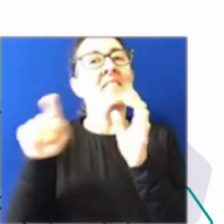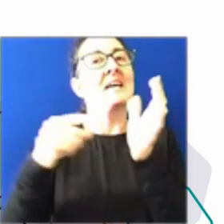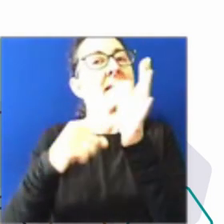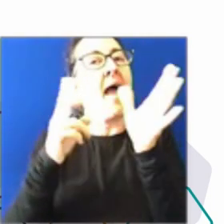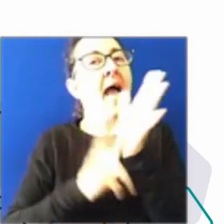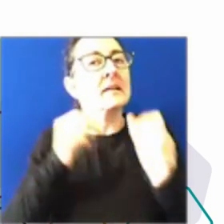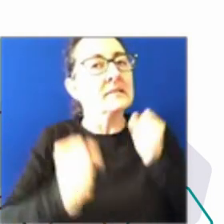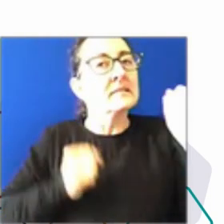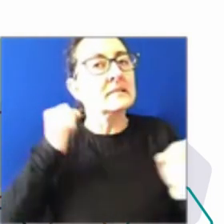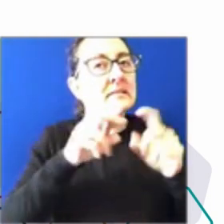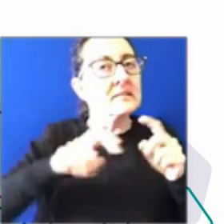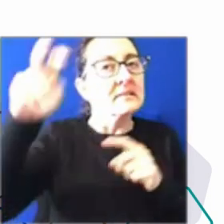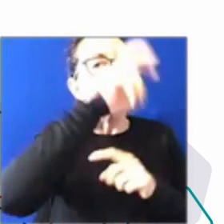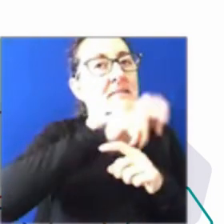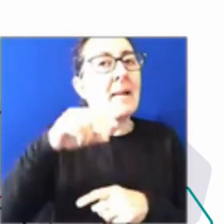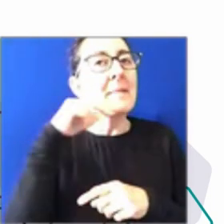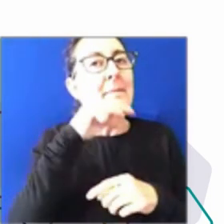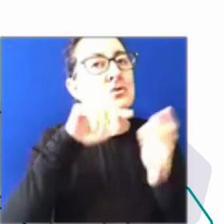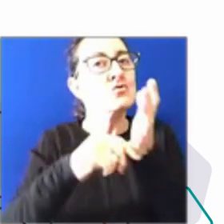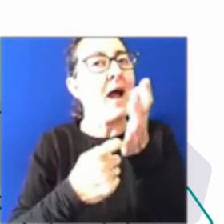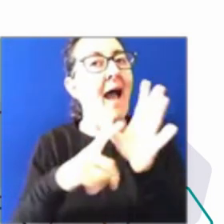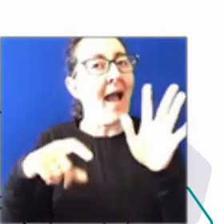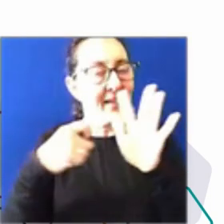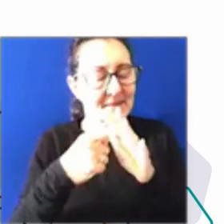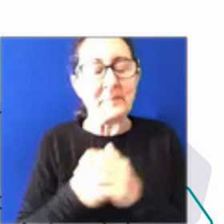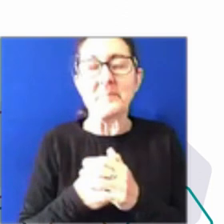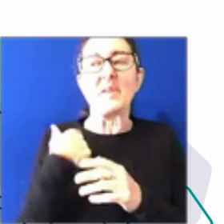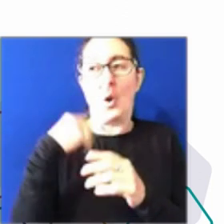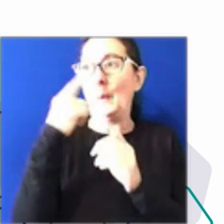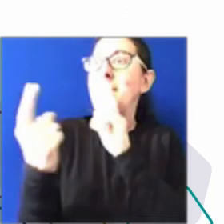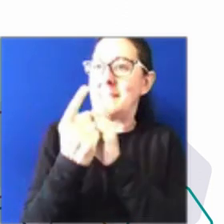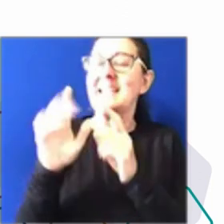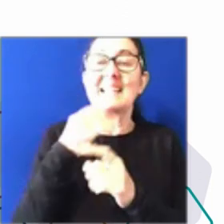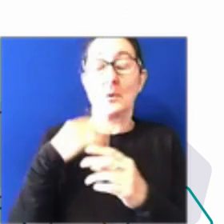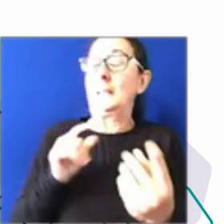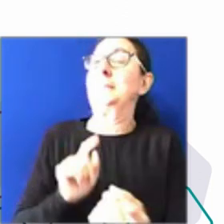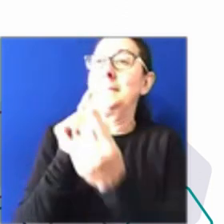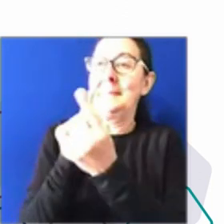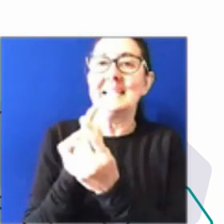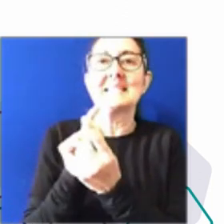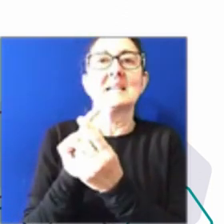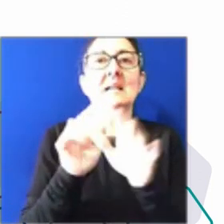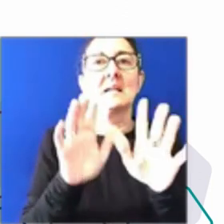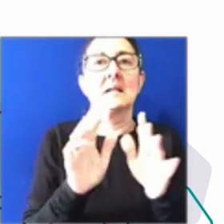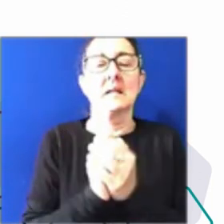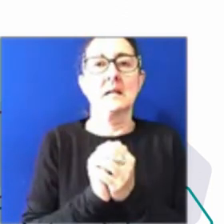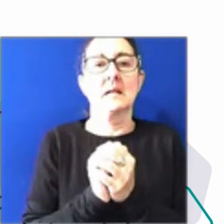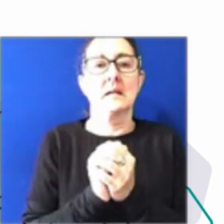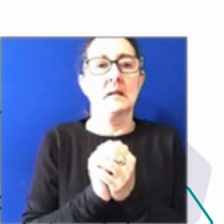and got out of the car and said hi to this really old friend of mine. And how are you? Now then there was swearing. If I